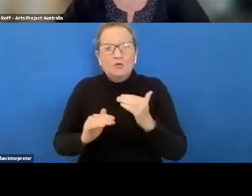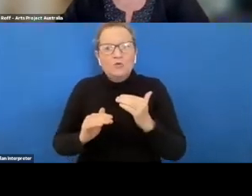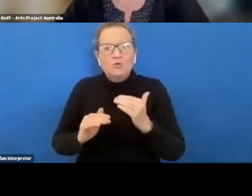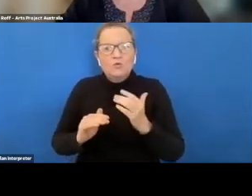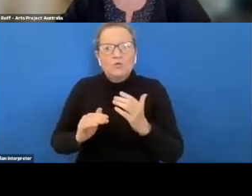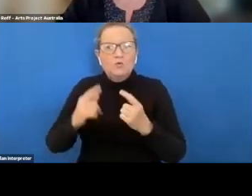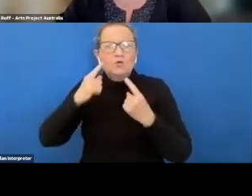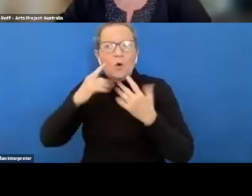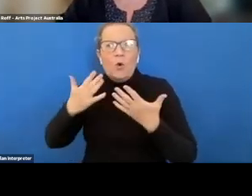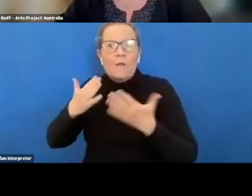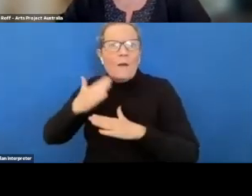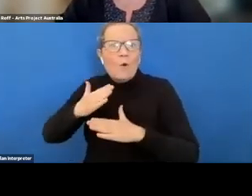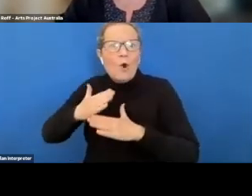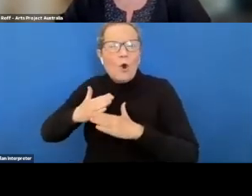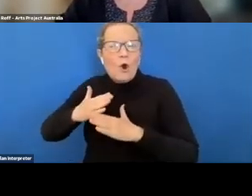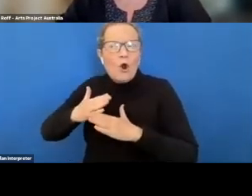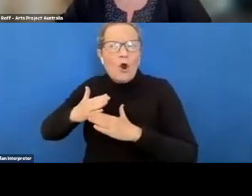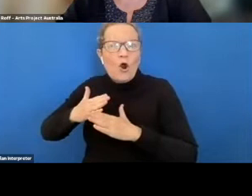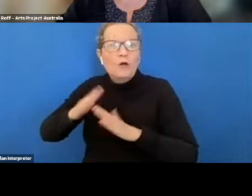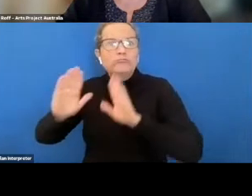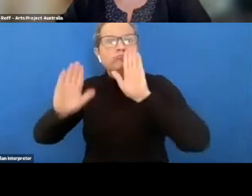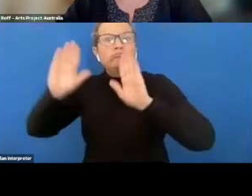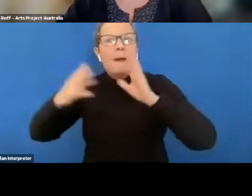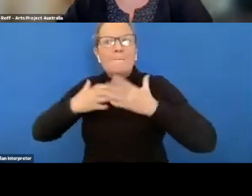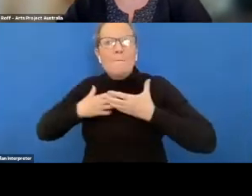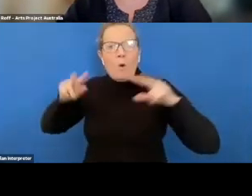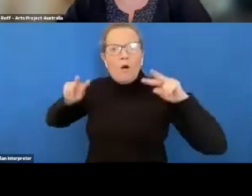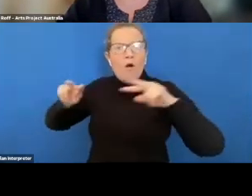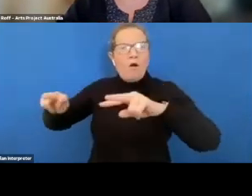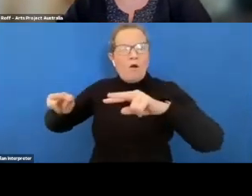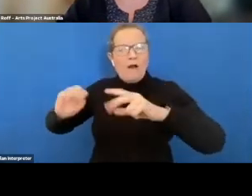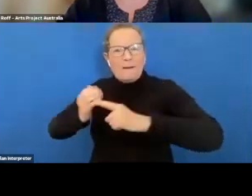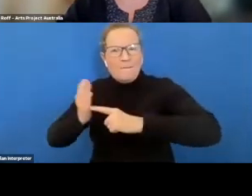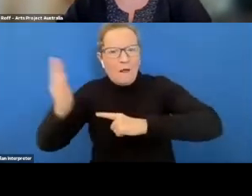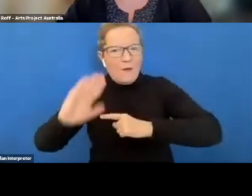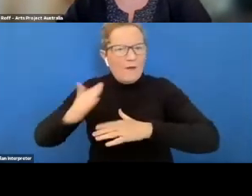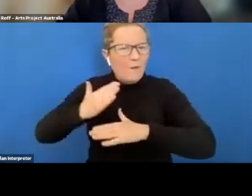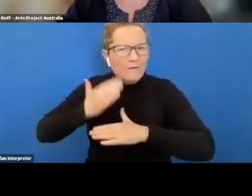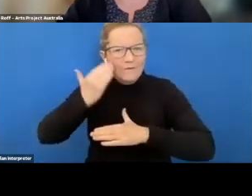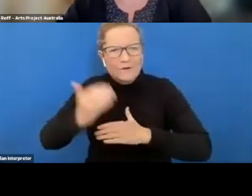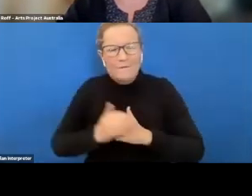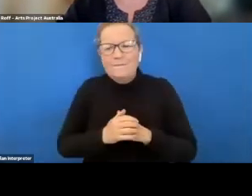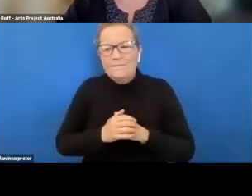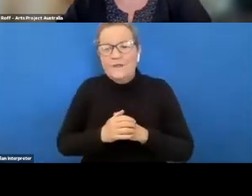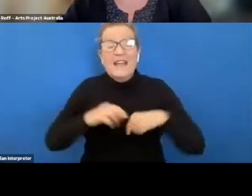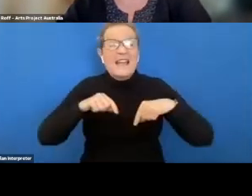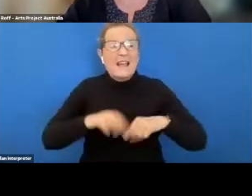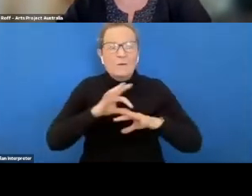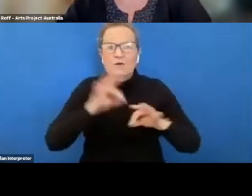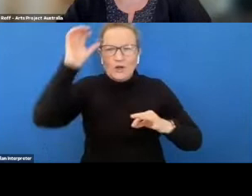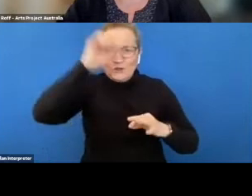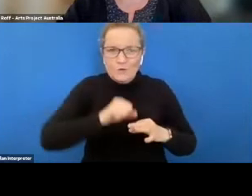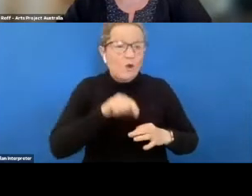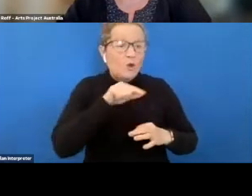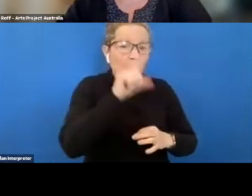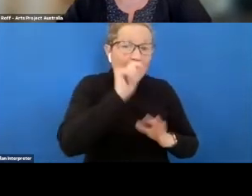portfolio and their career and their pathway and i guess the final thing i'd say is we don't make assumptions about what people can and